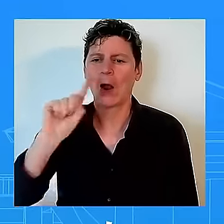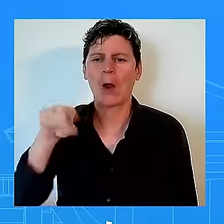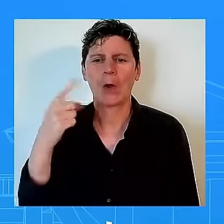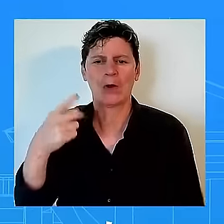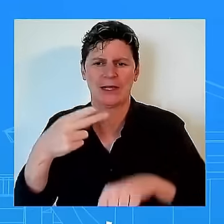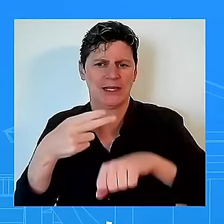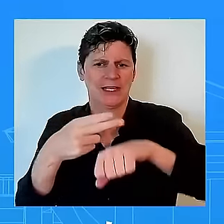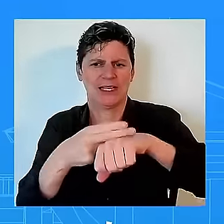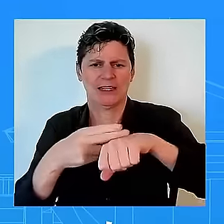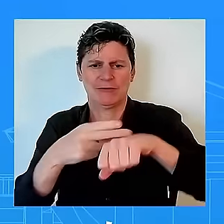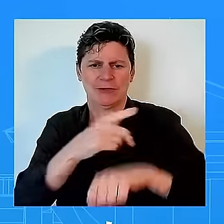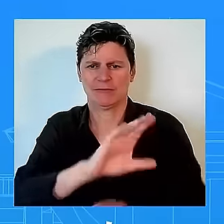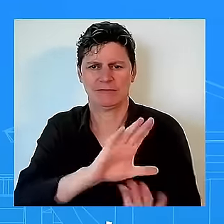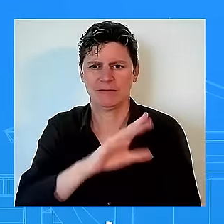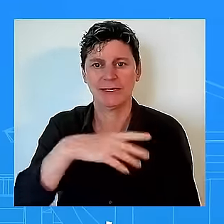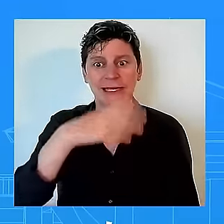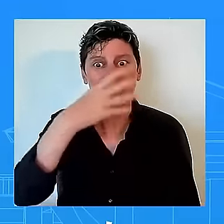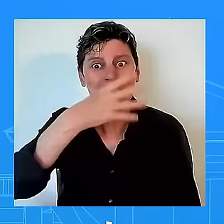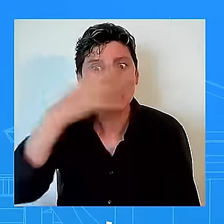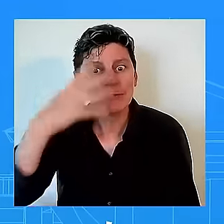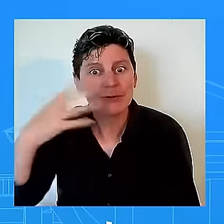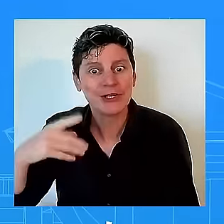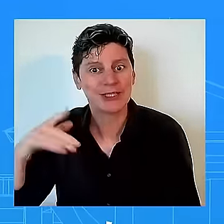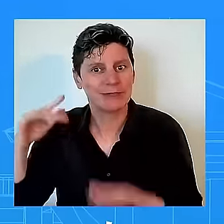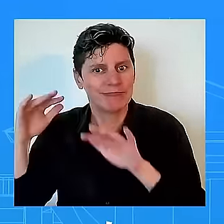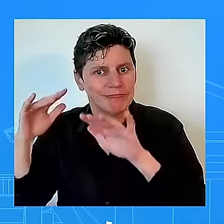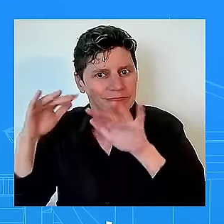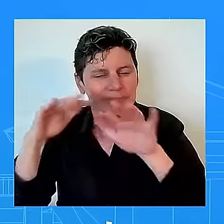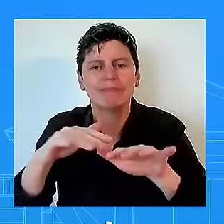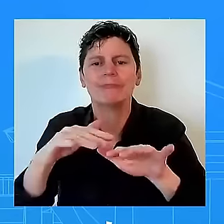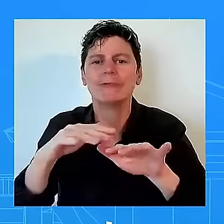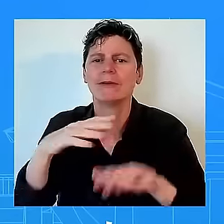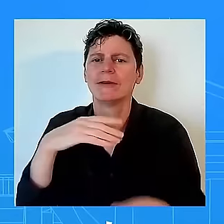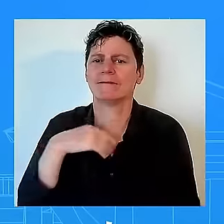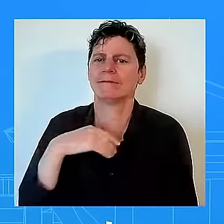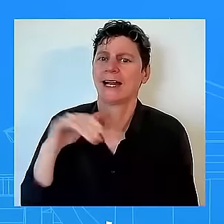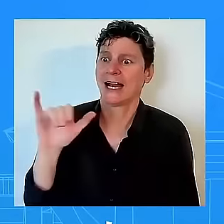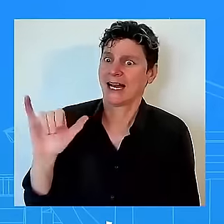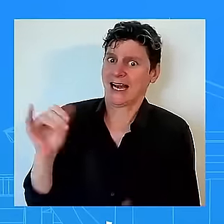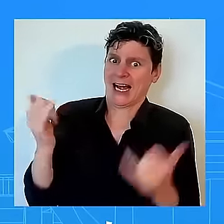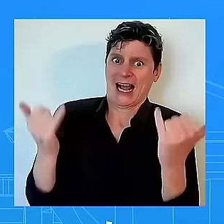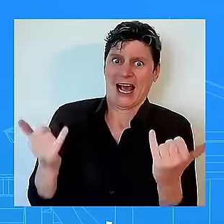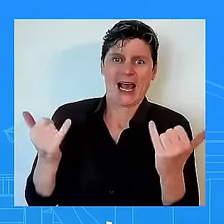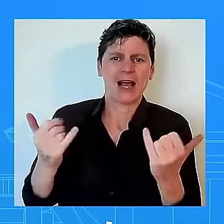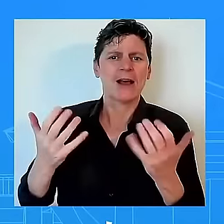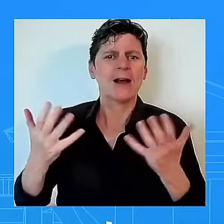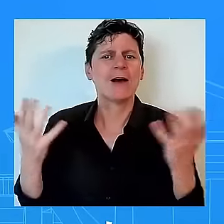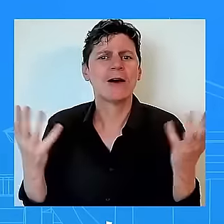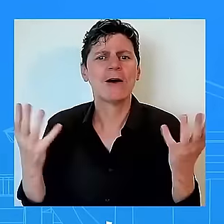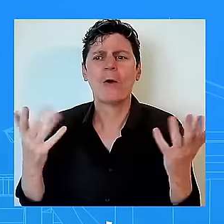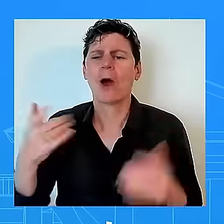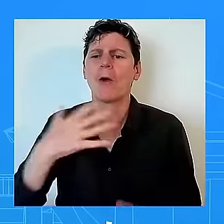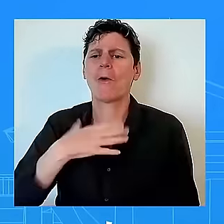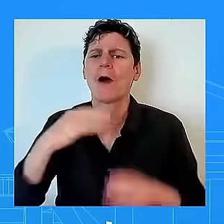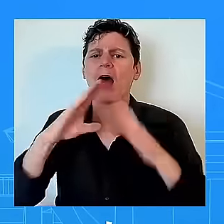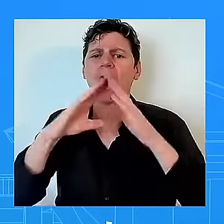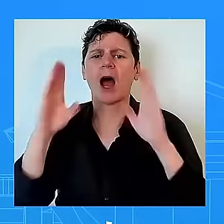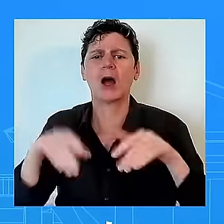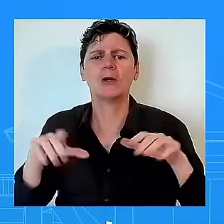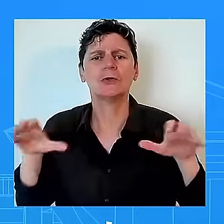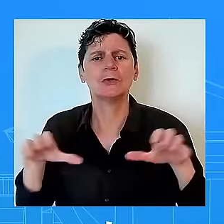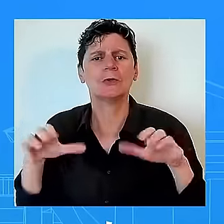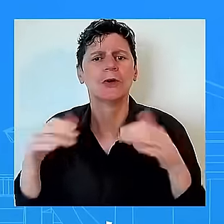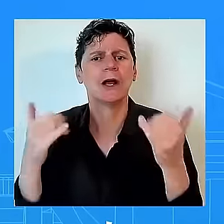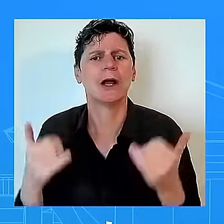is the white house planning to do if they're planning to do anything to change that narrative and to quell all of this upset and this